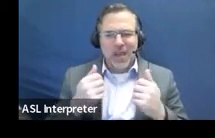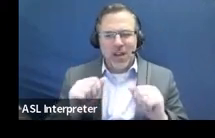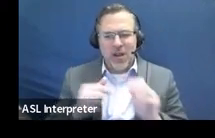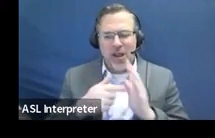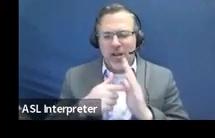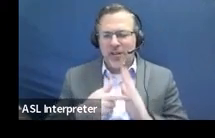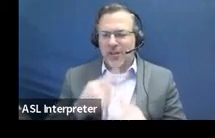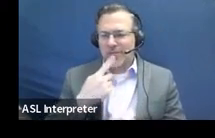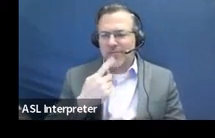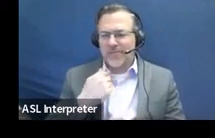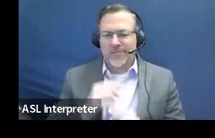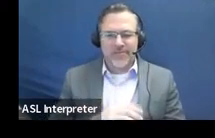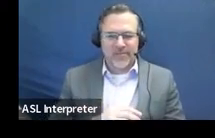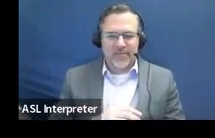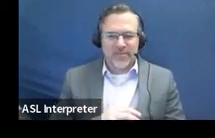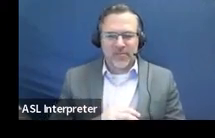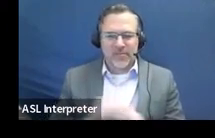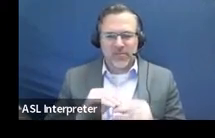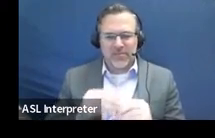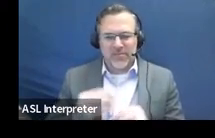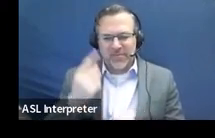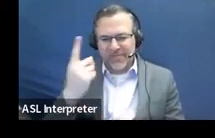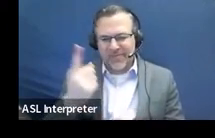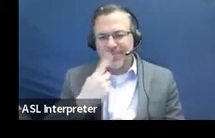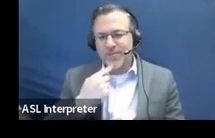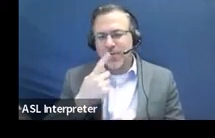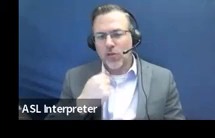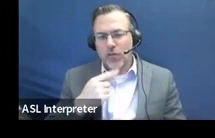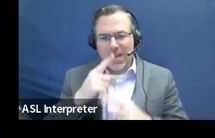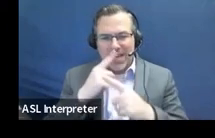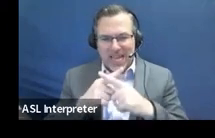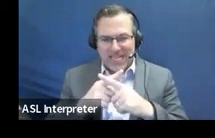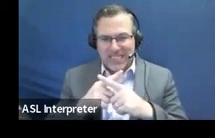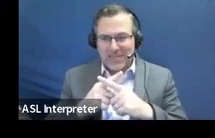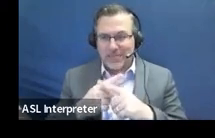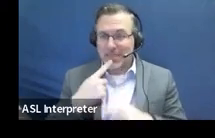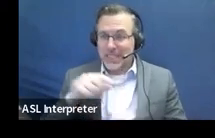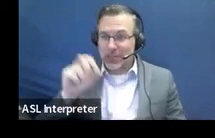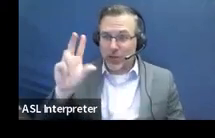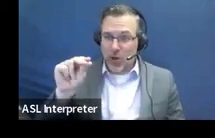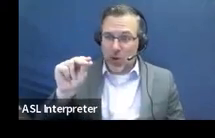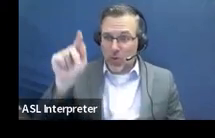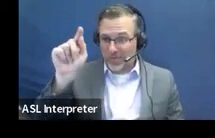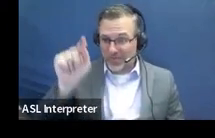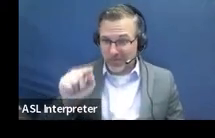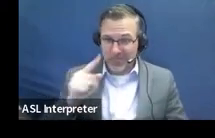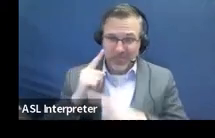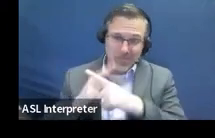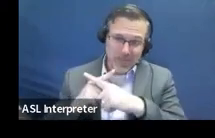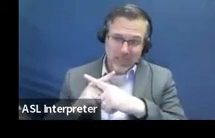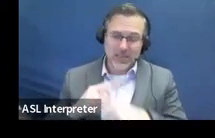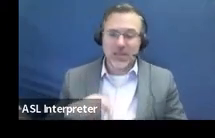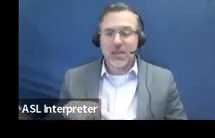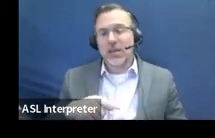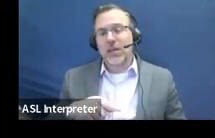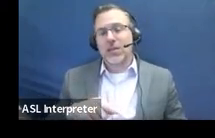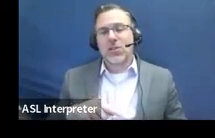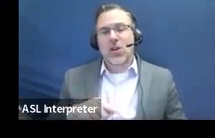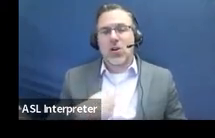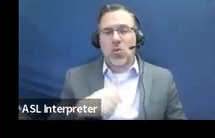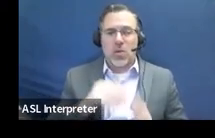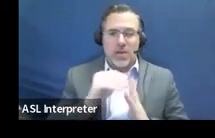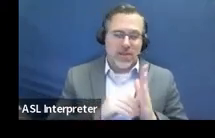see that number one, there's a red X on no. So we filled out the form. We've said, no,